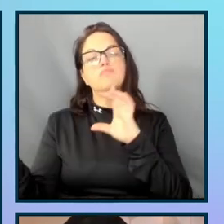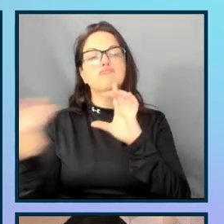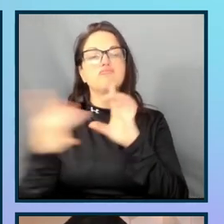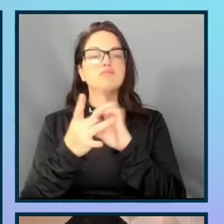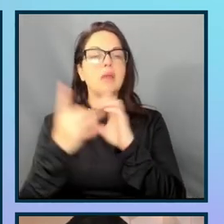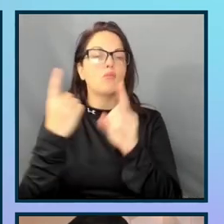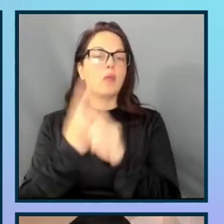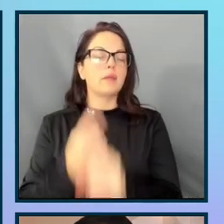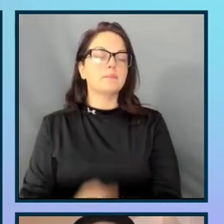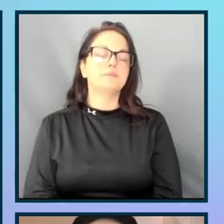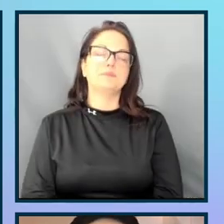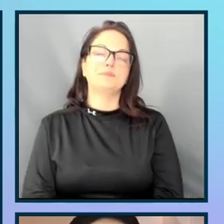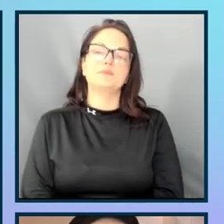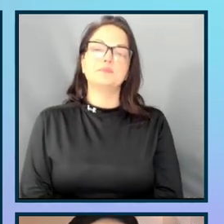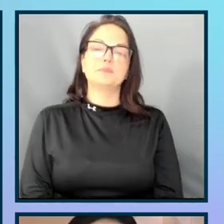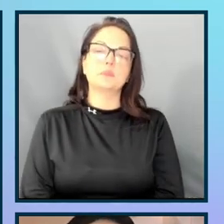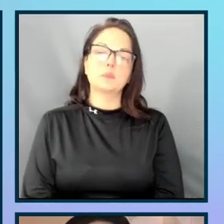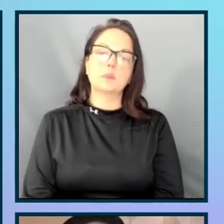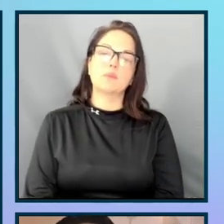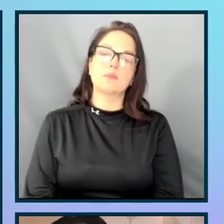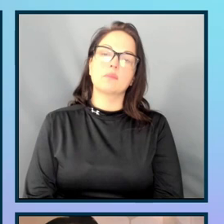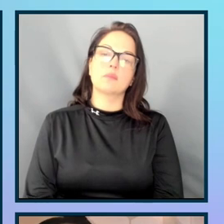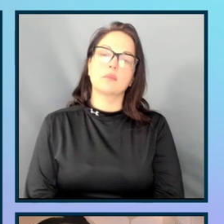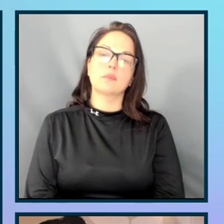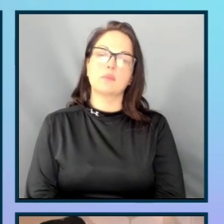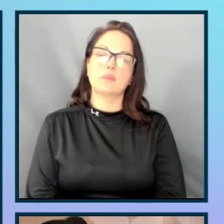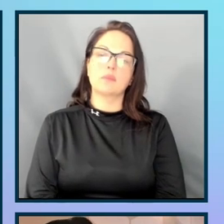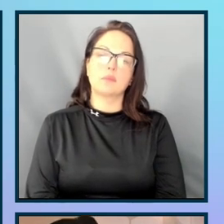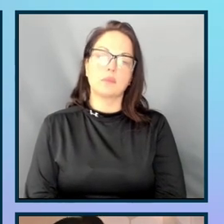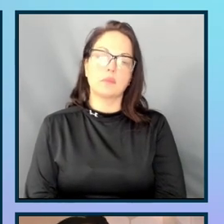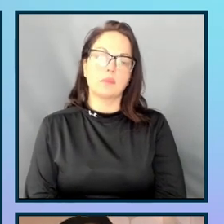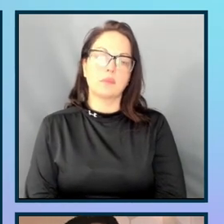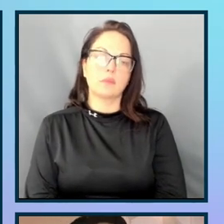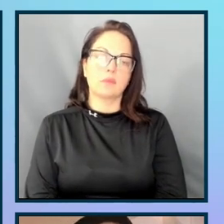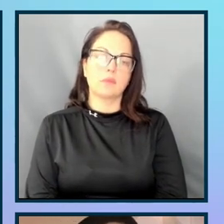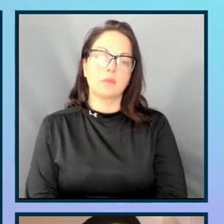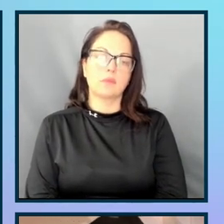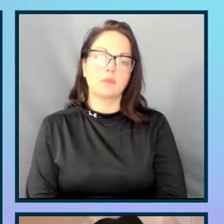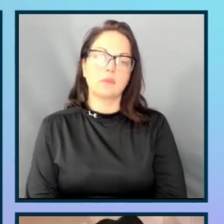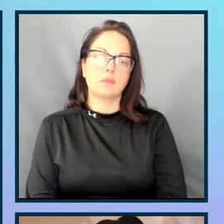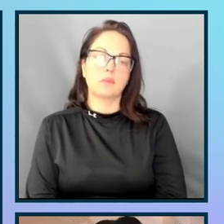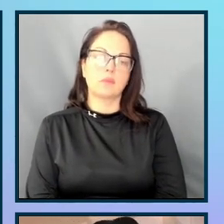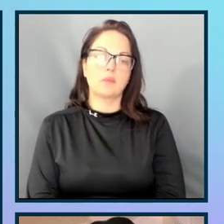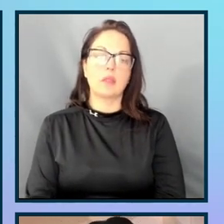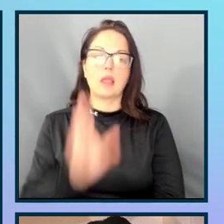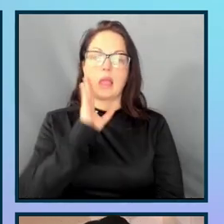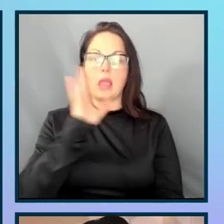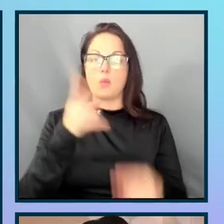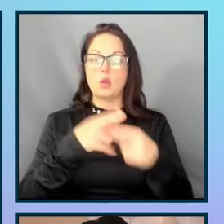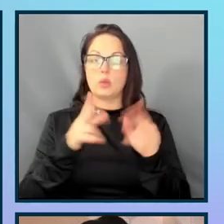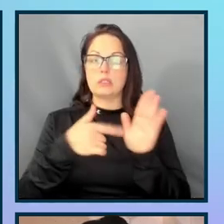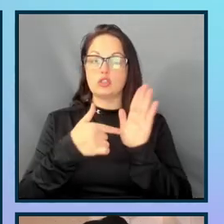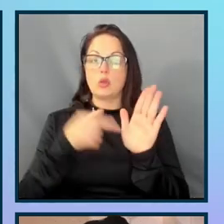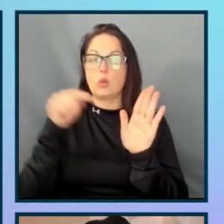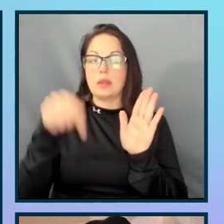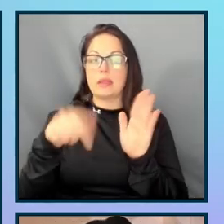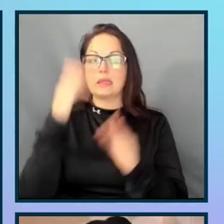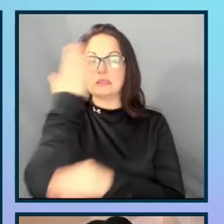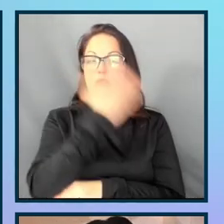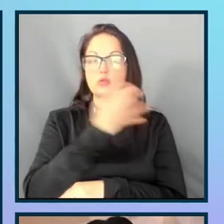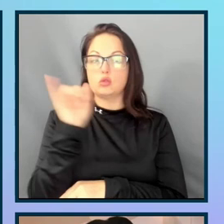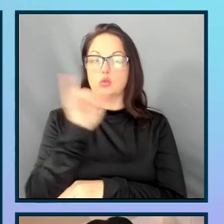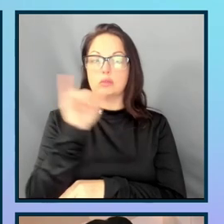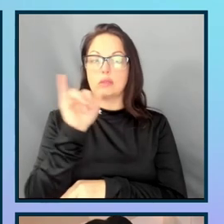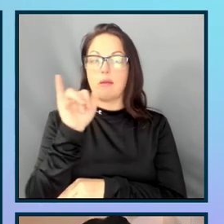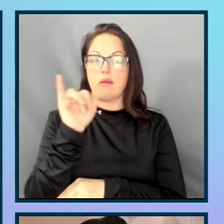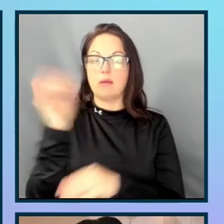that relationship for assistive technologies. I'm also going to just quickly show you what this looks like inside